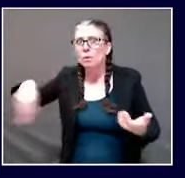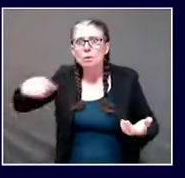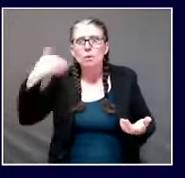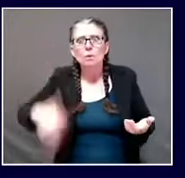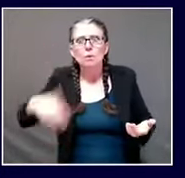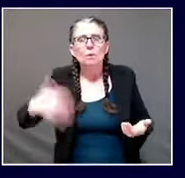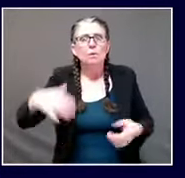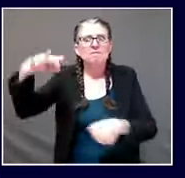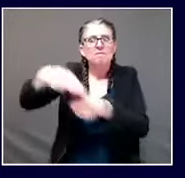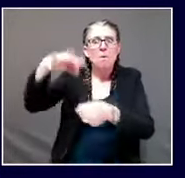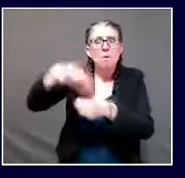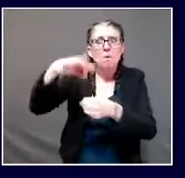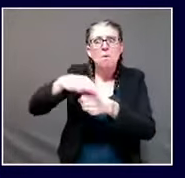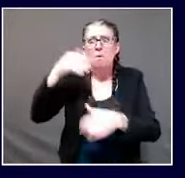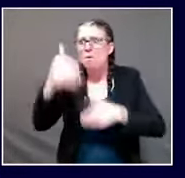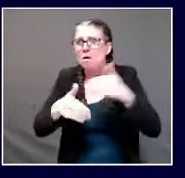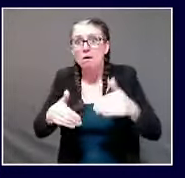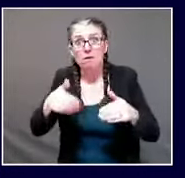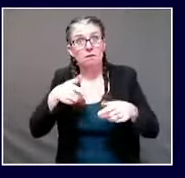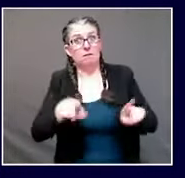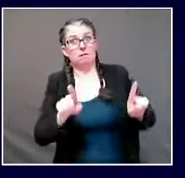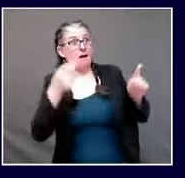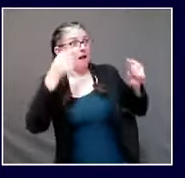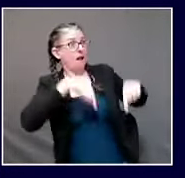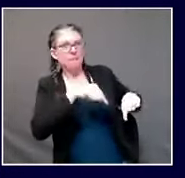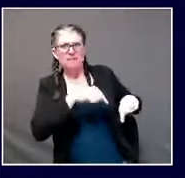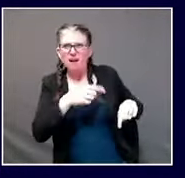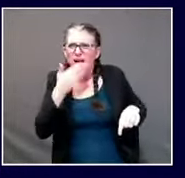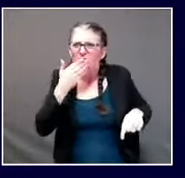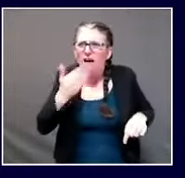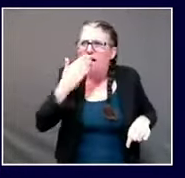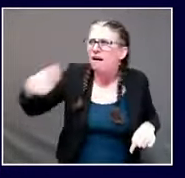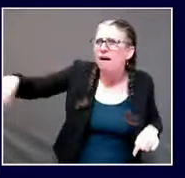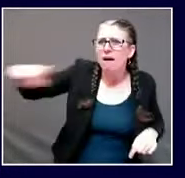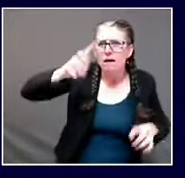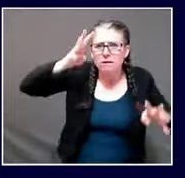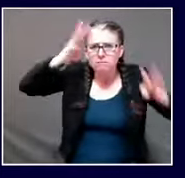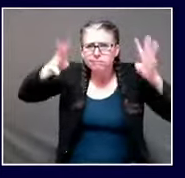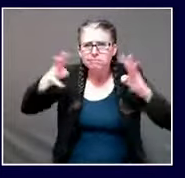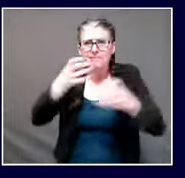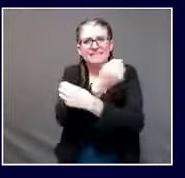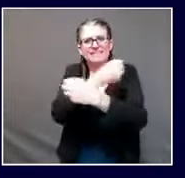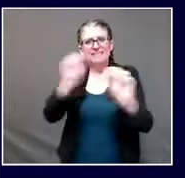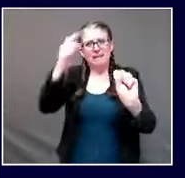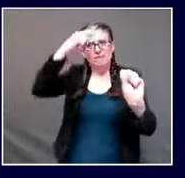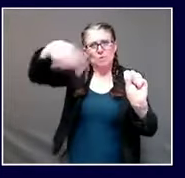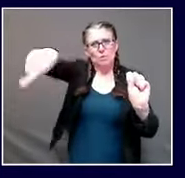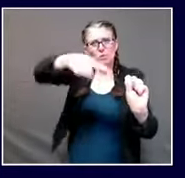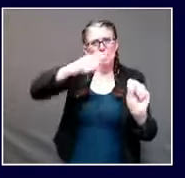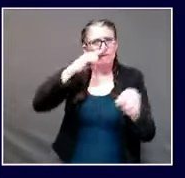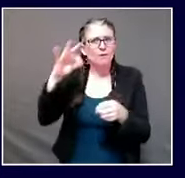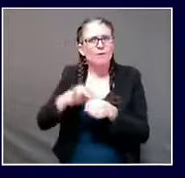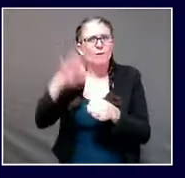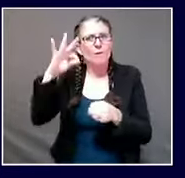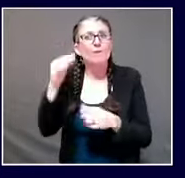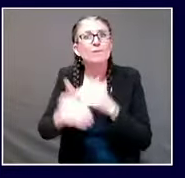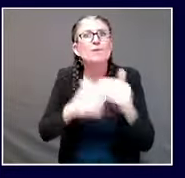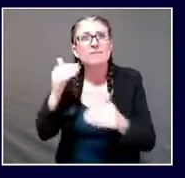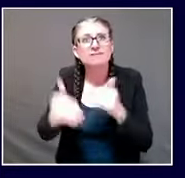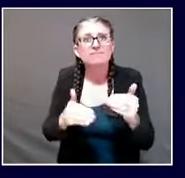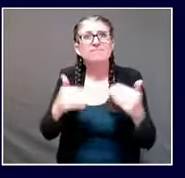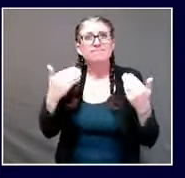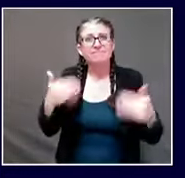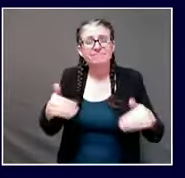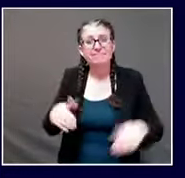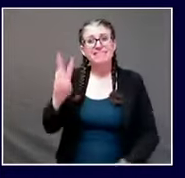so smoothly, efficiently, successfully, and accurately, accommodating nearly 600,000 absentee voters,